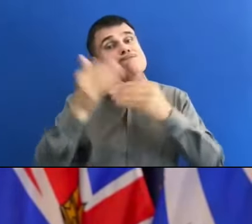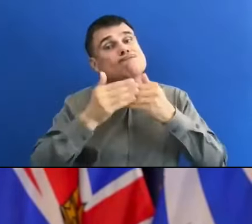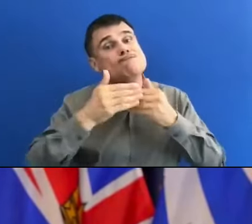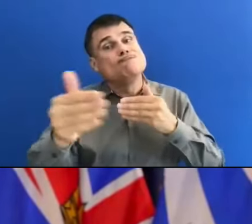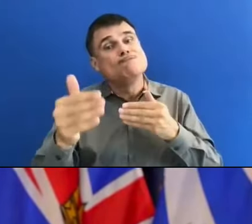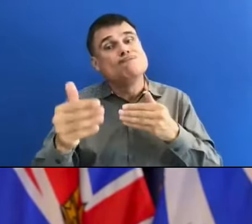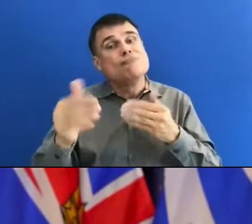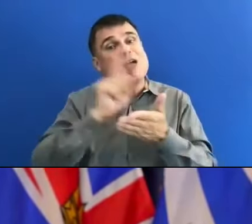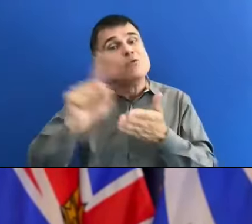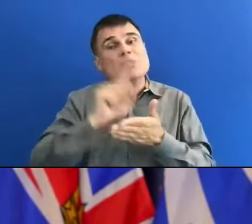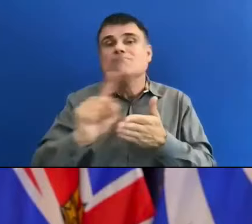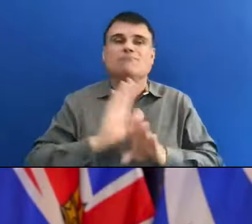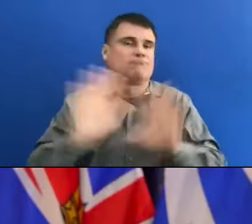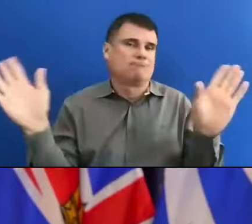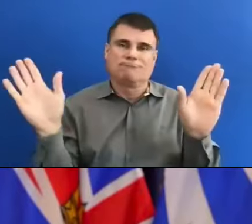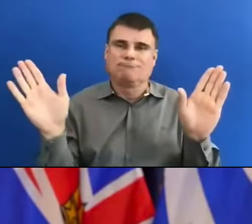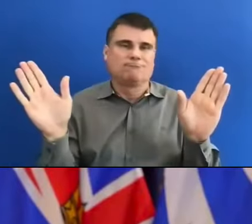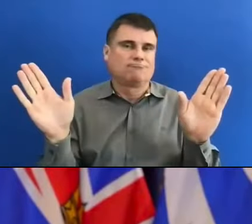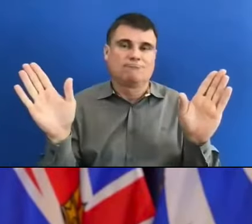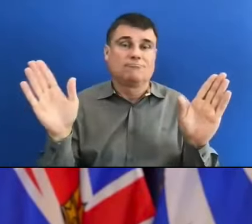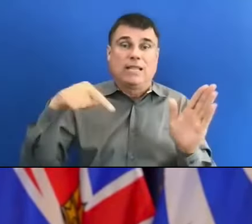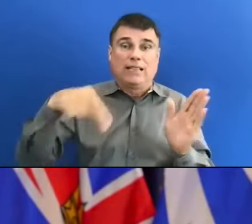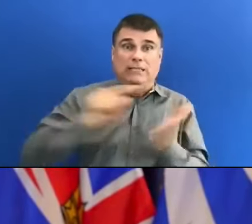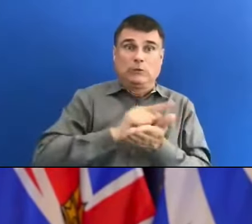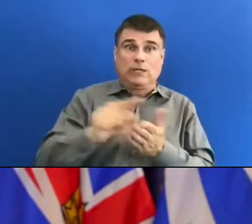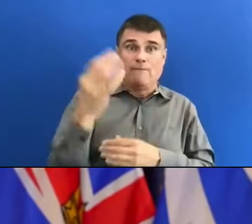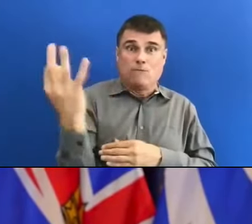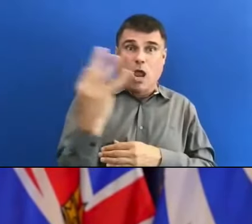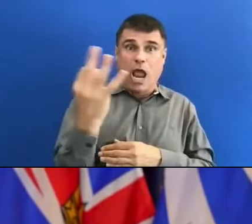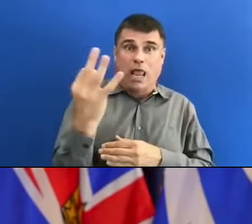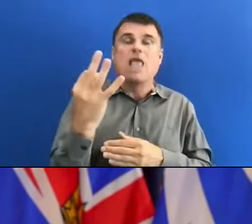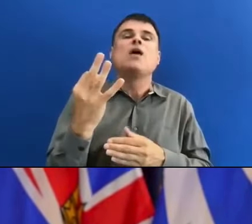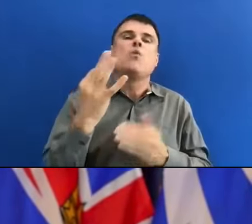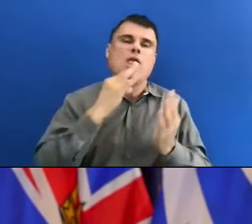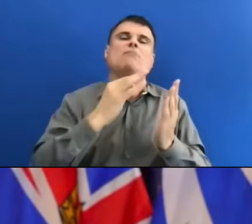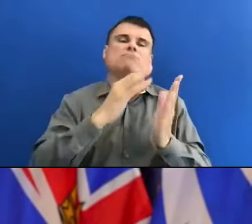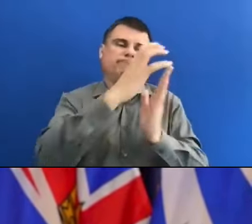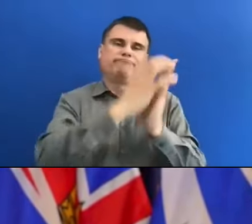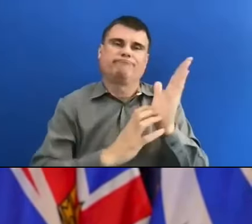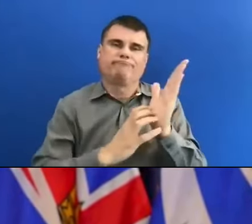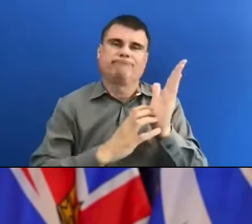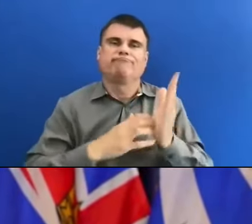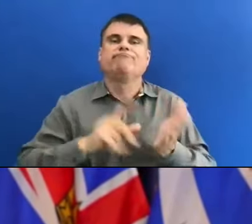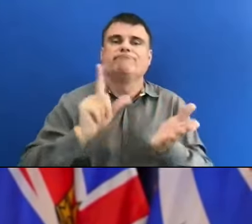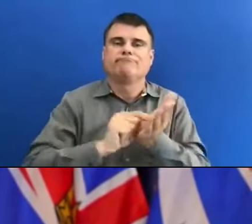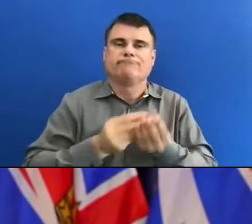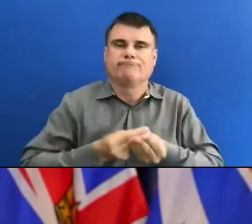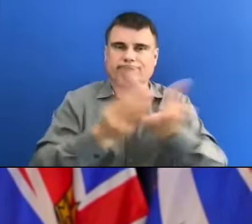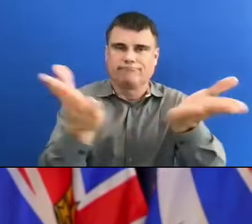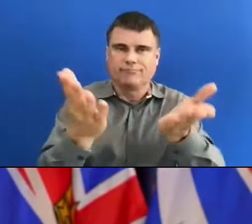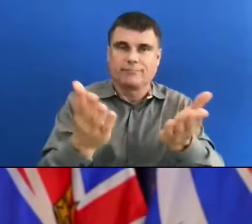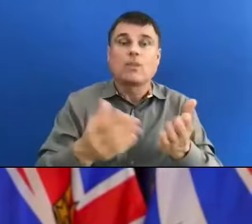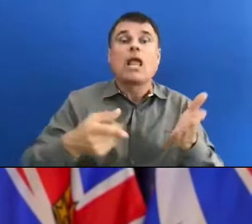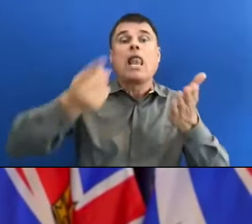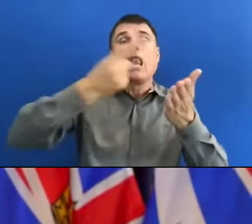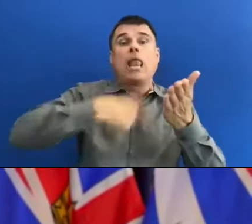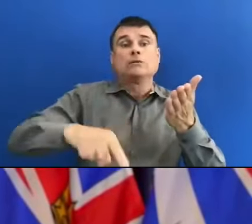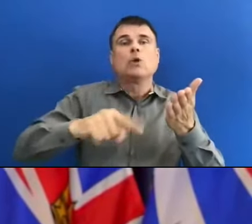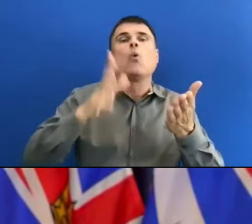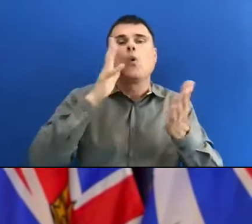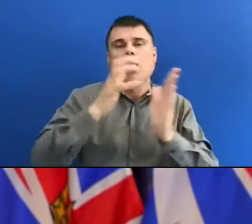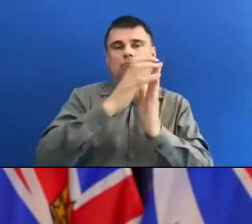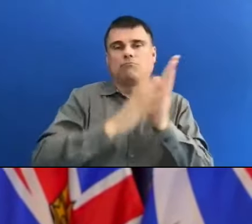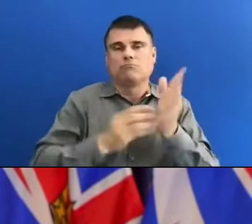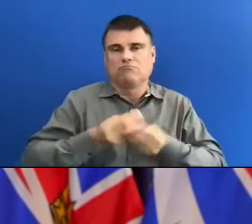briefings through Friday, and next week, we'll have new ways to distribute in a timely way to media, appropriate information about COVID